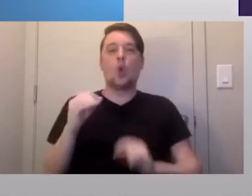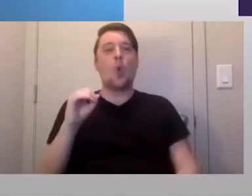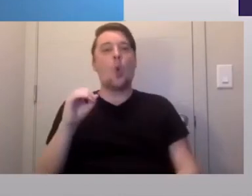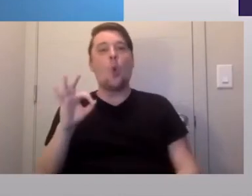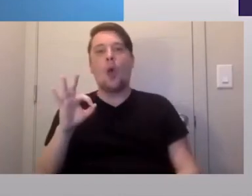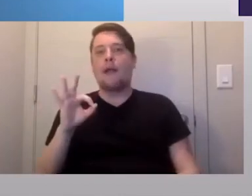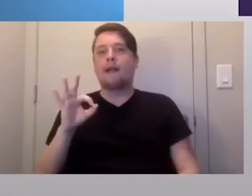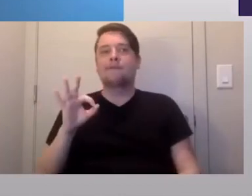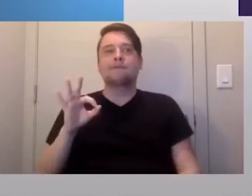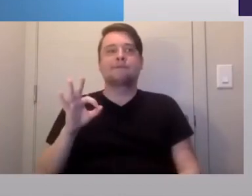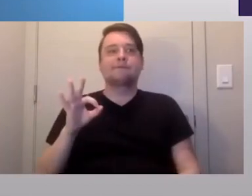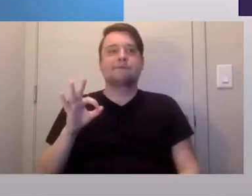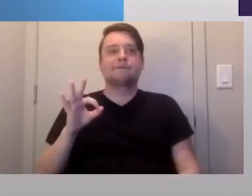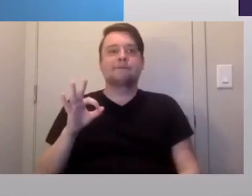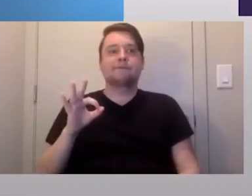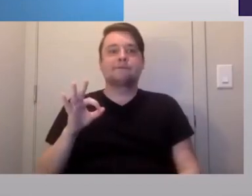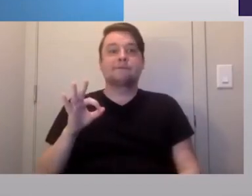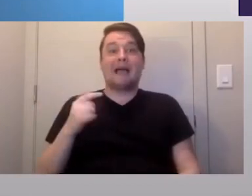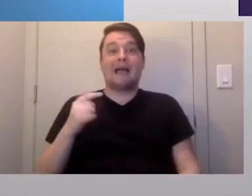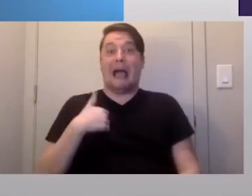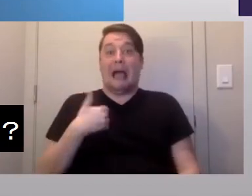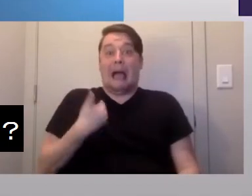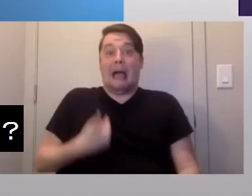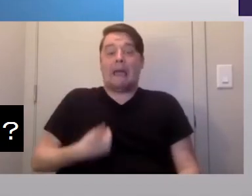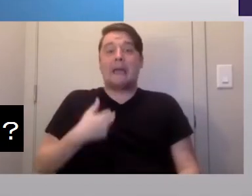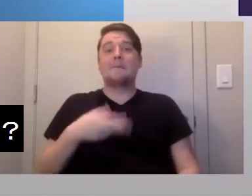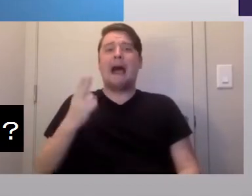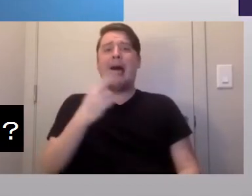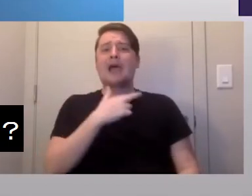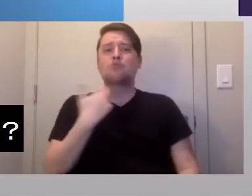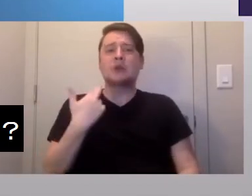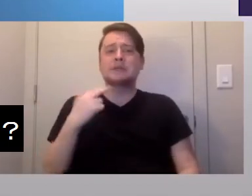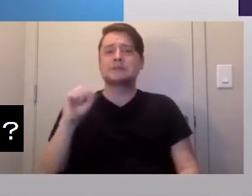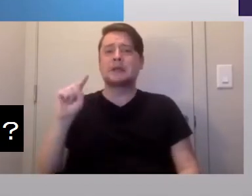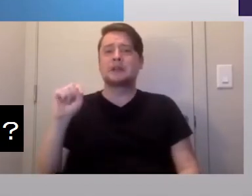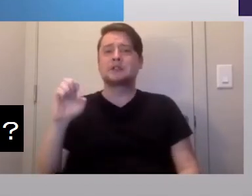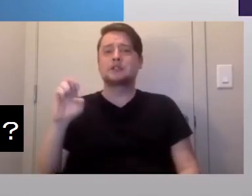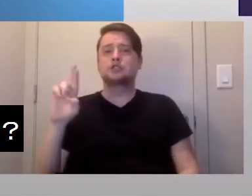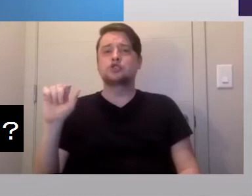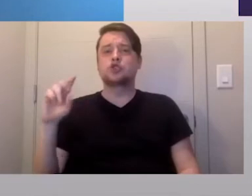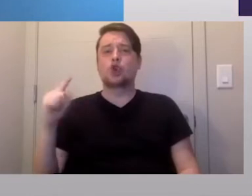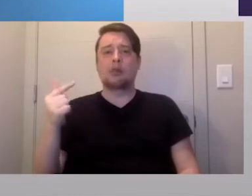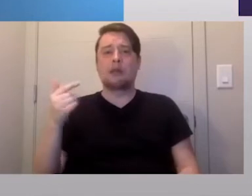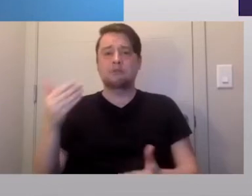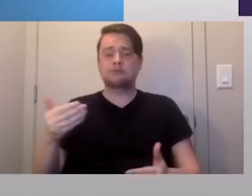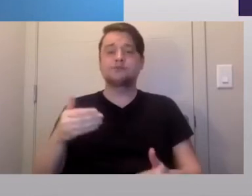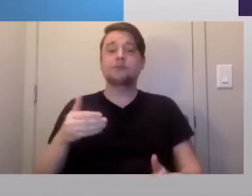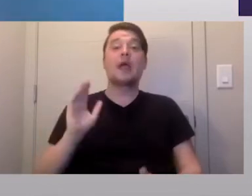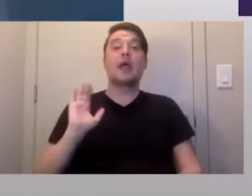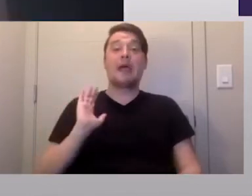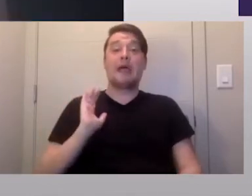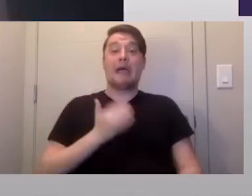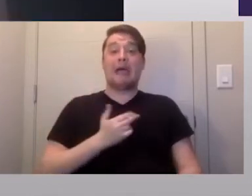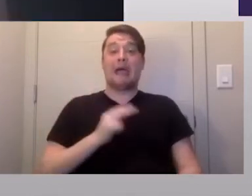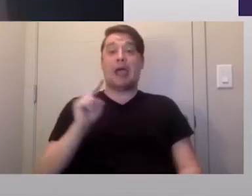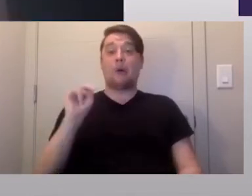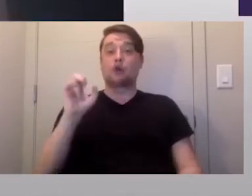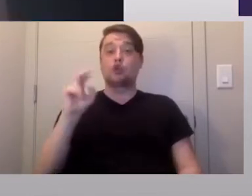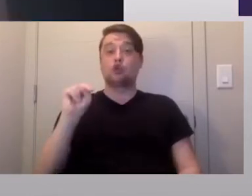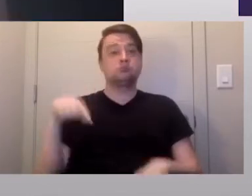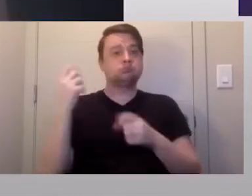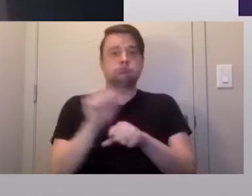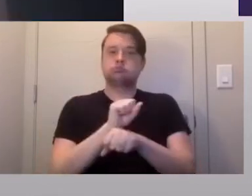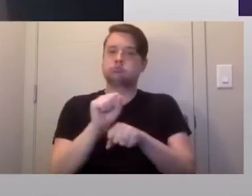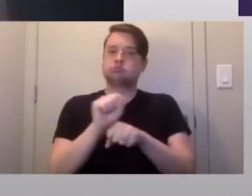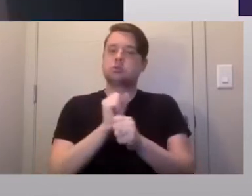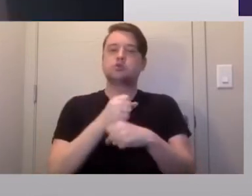caregivers themselves are high risk? Sterling, can you discuss these issues? Yeah. Our union has been doing a lot of work to make